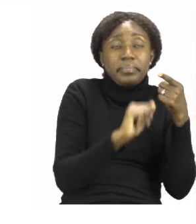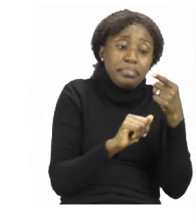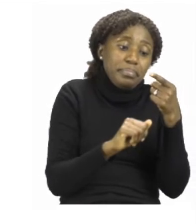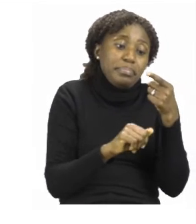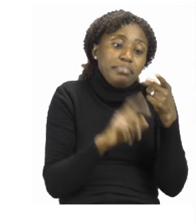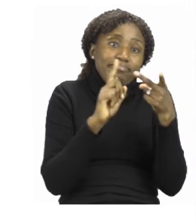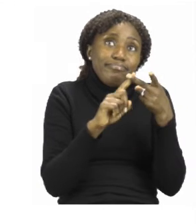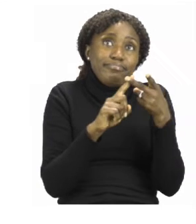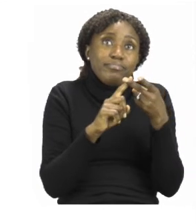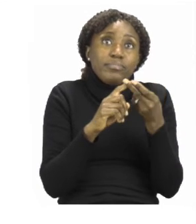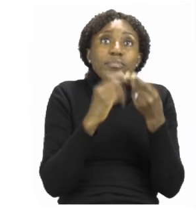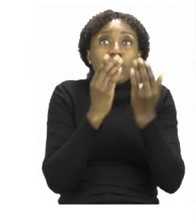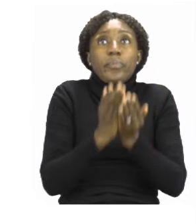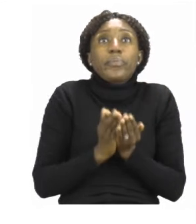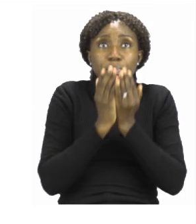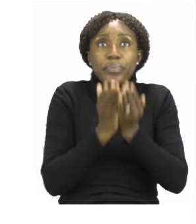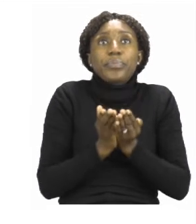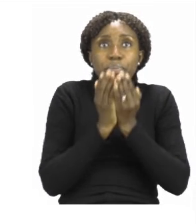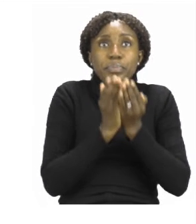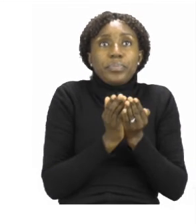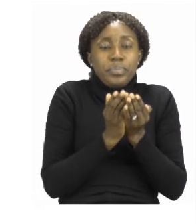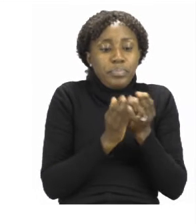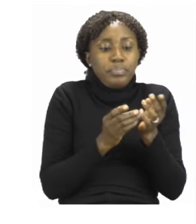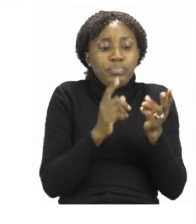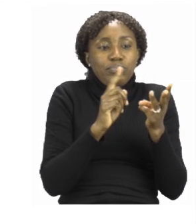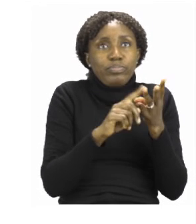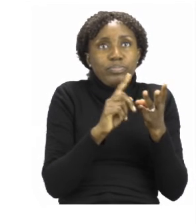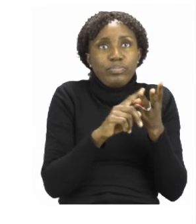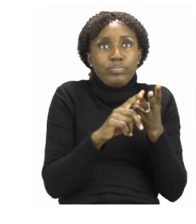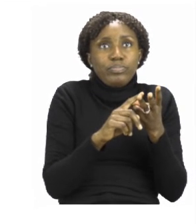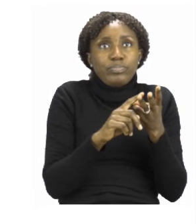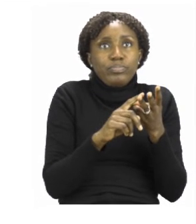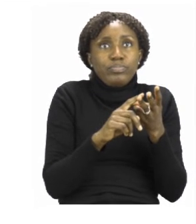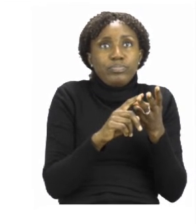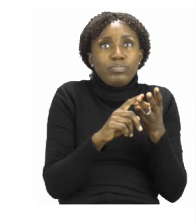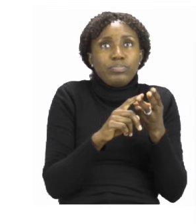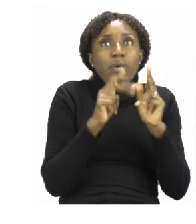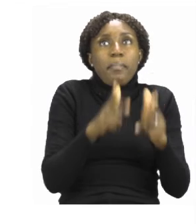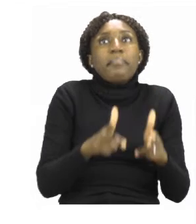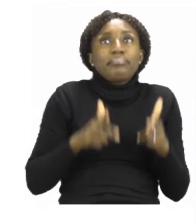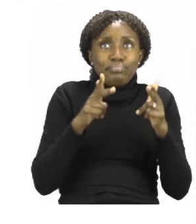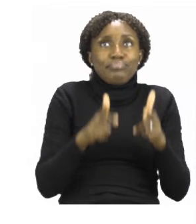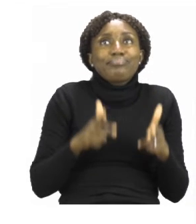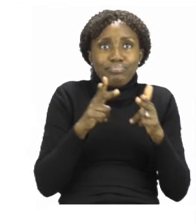Then we see a picture of a boat. Then we have a picture of a train.